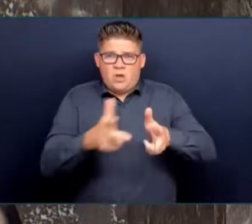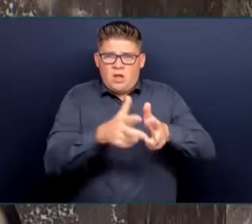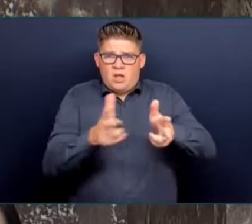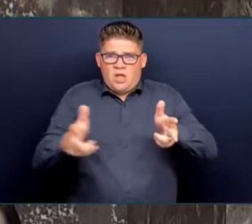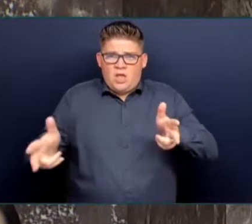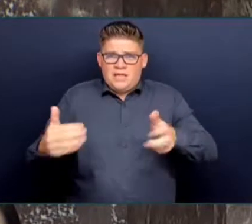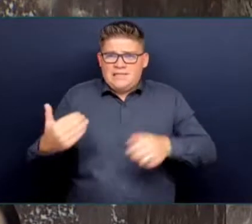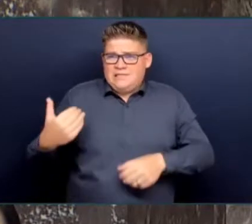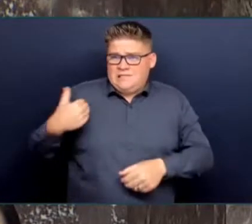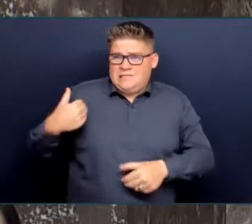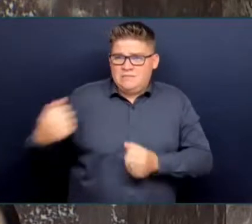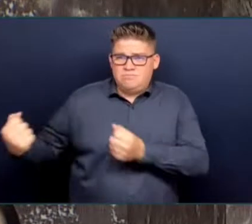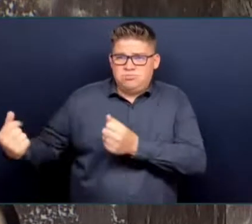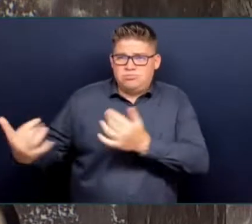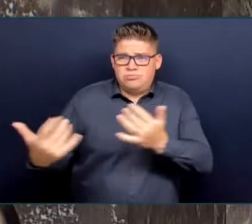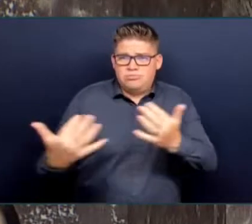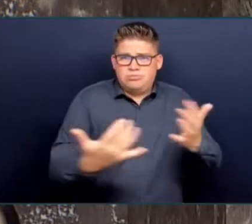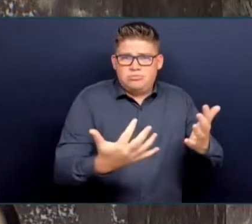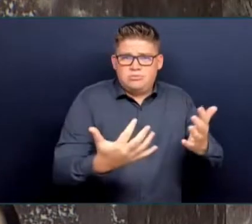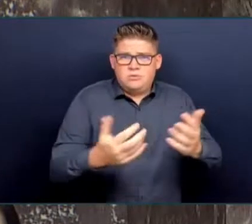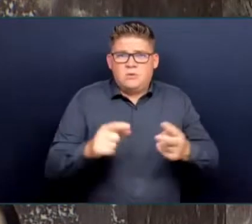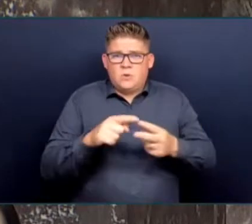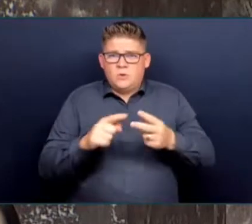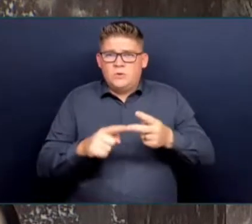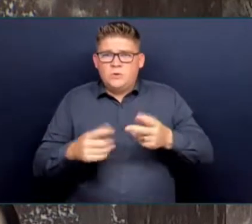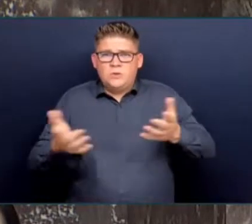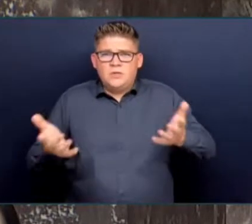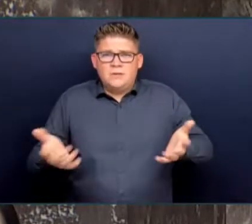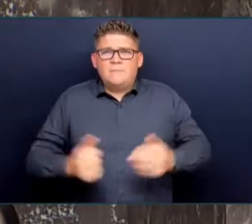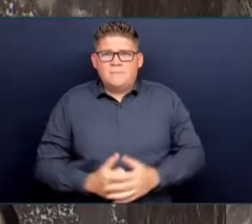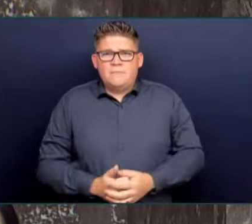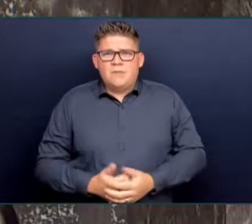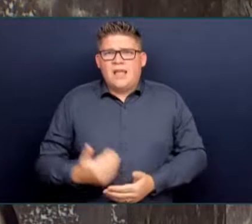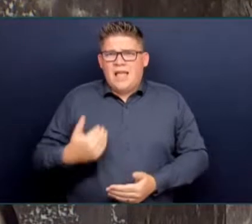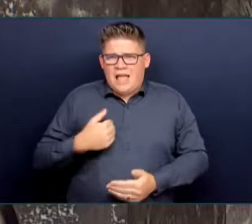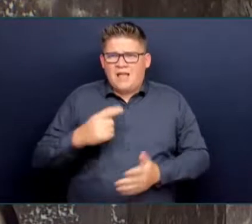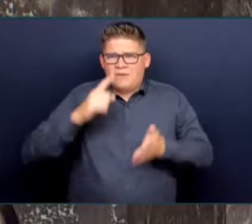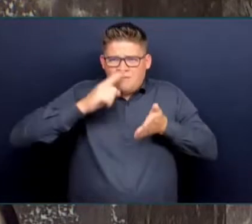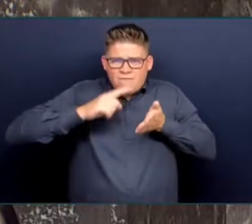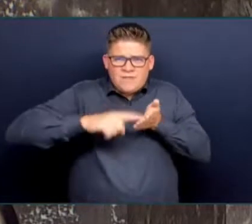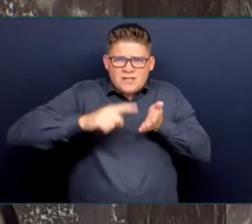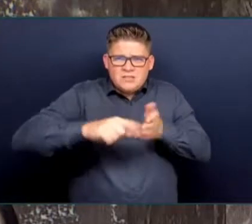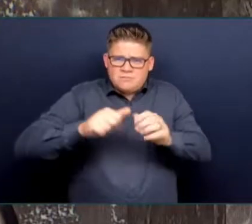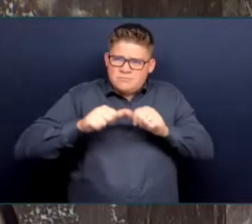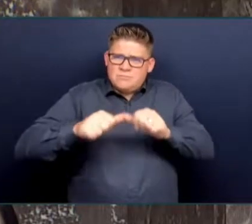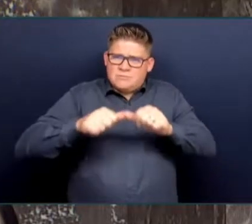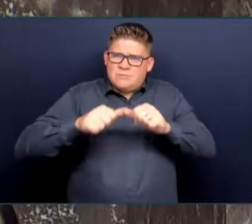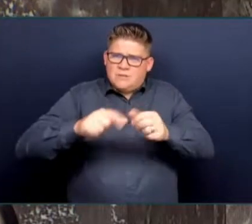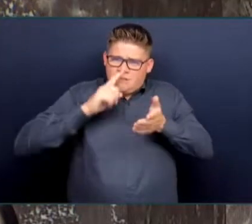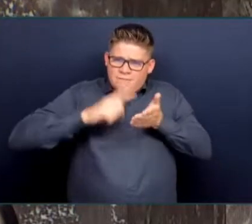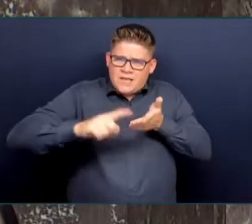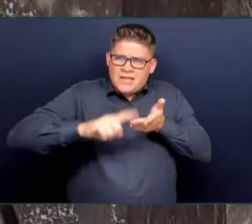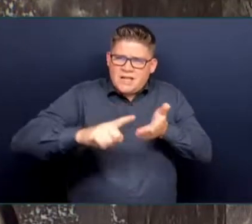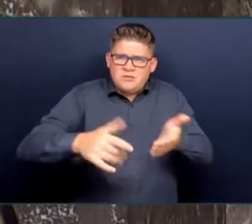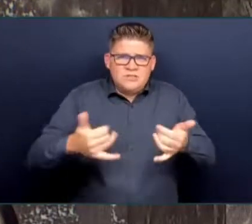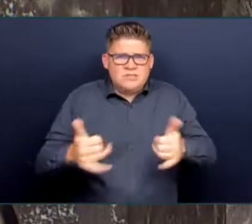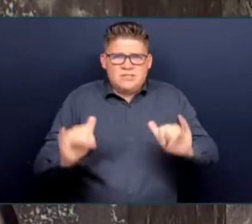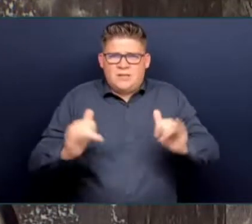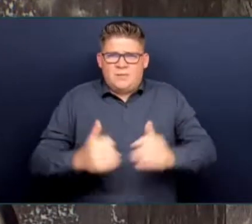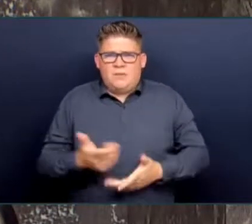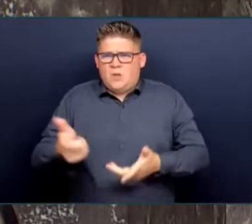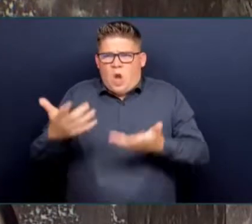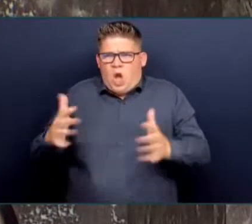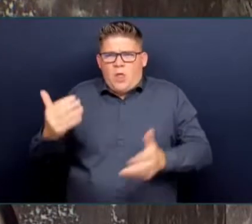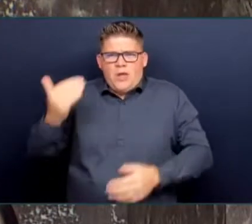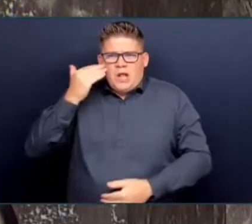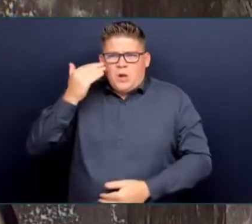that there is an ongoing RCMP investigation into that. And that member knows that. And the police are doing